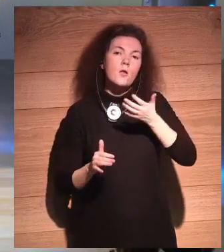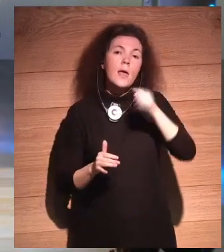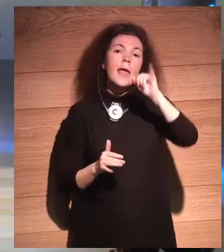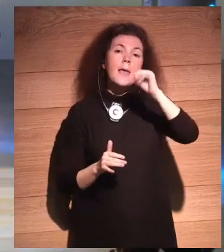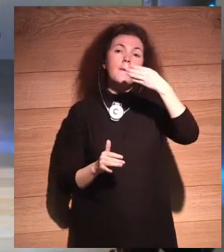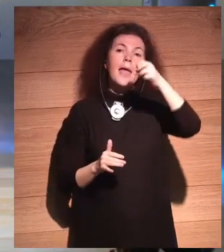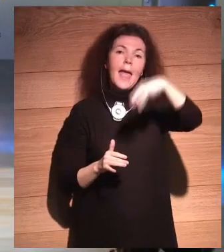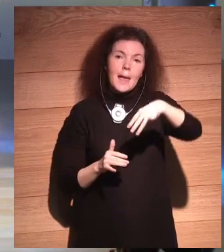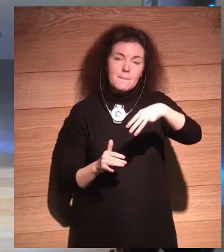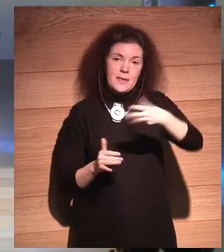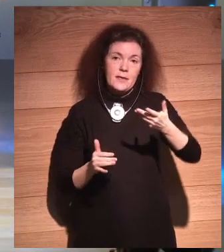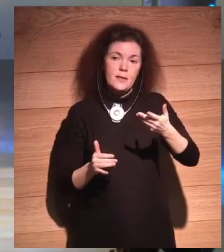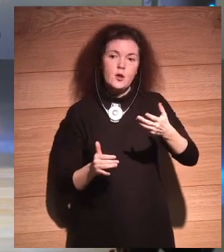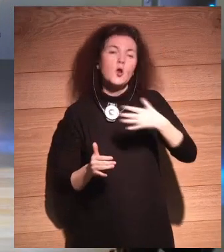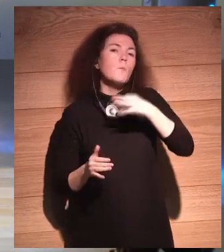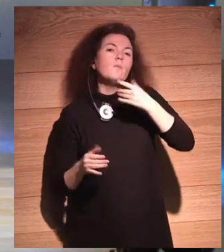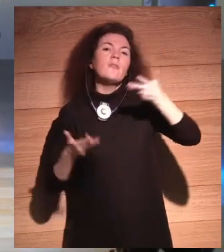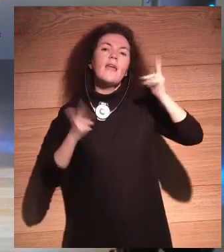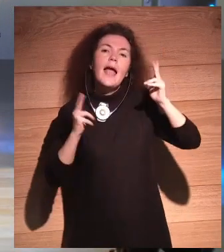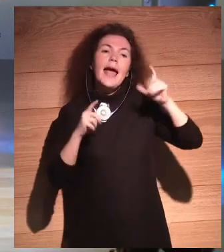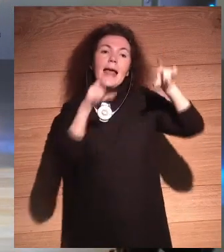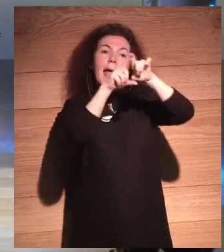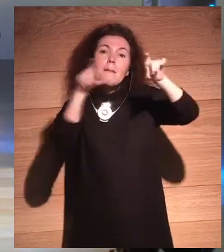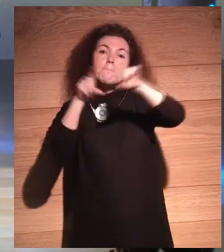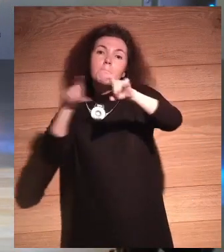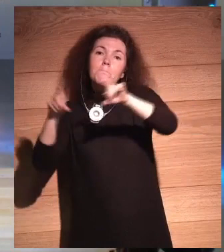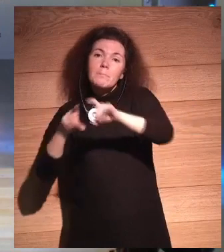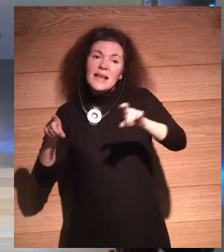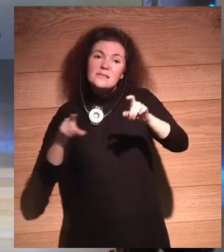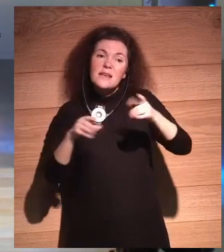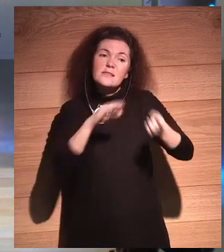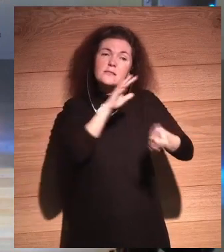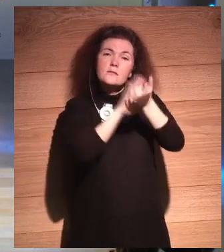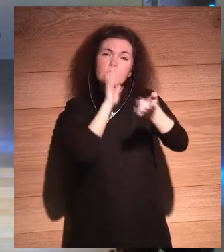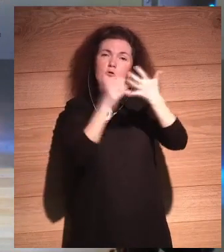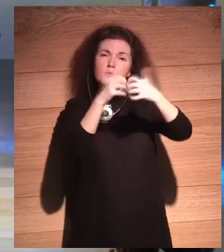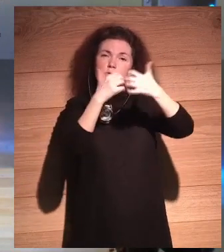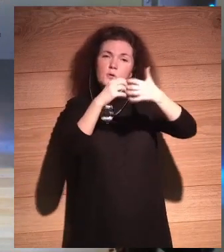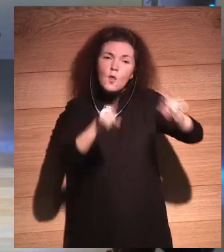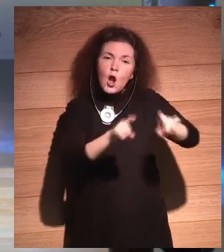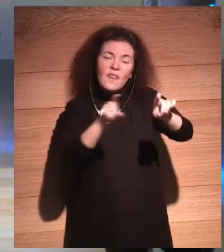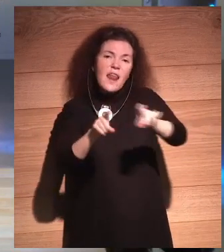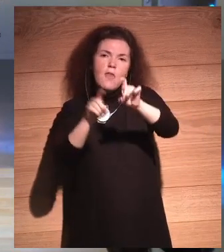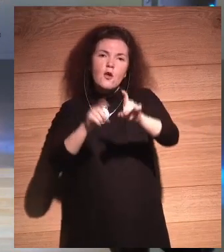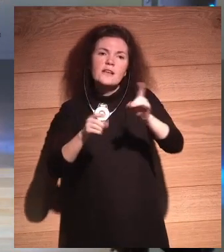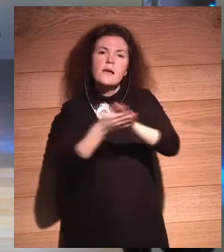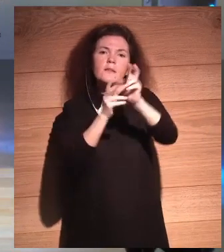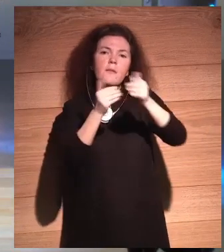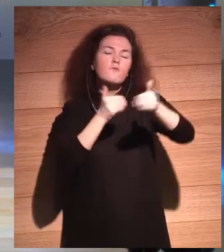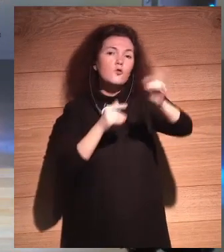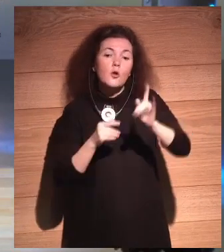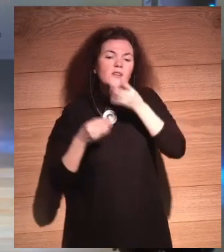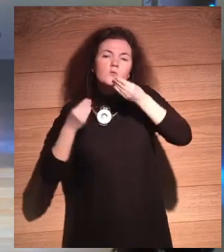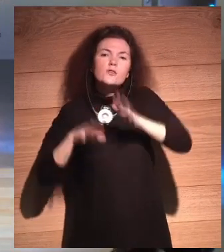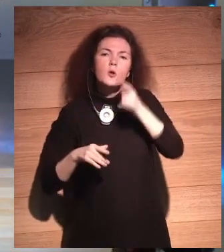of our future be told by companies that make hardware and software. This is a human story. It is not a